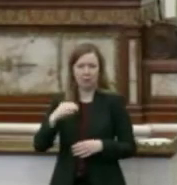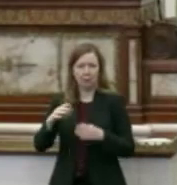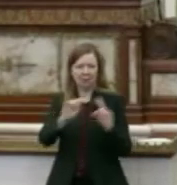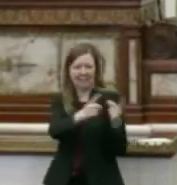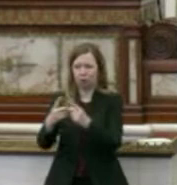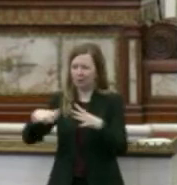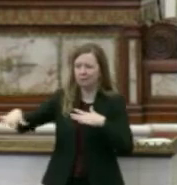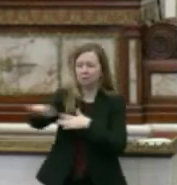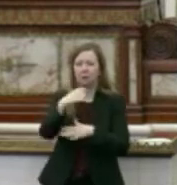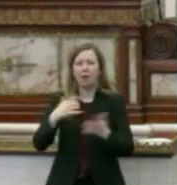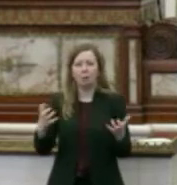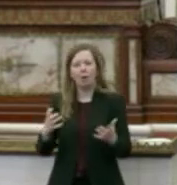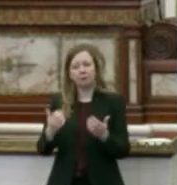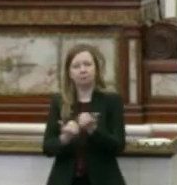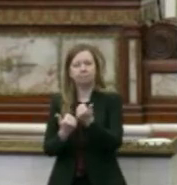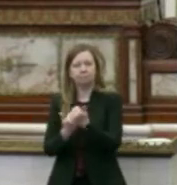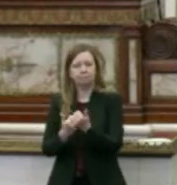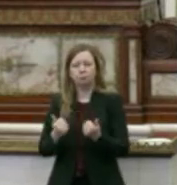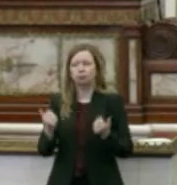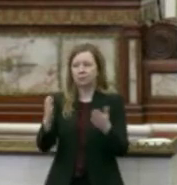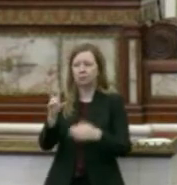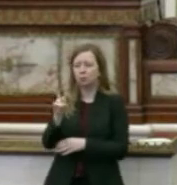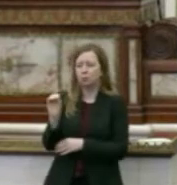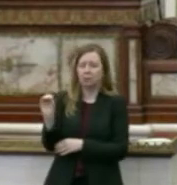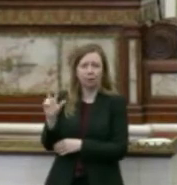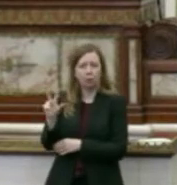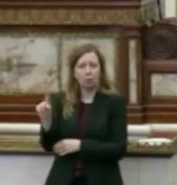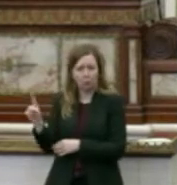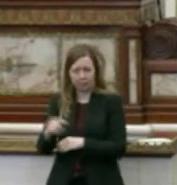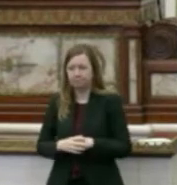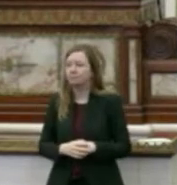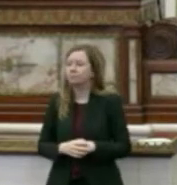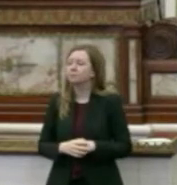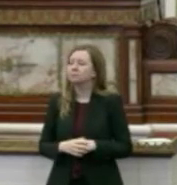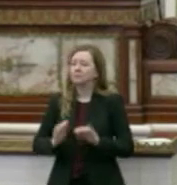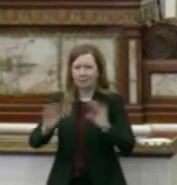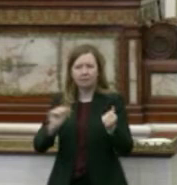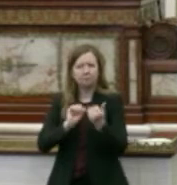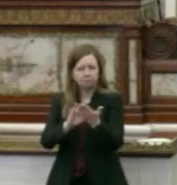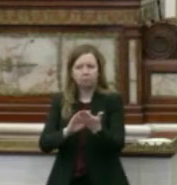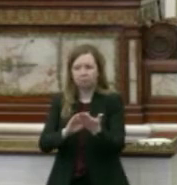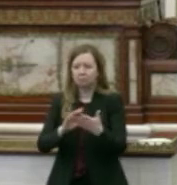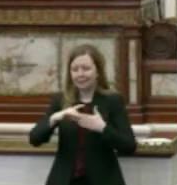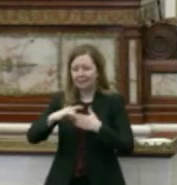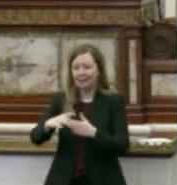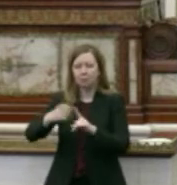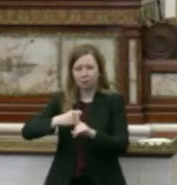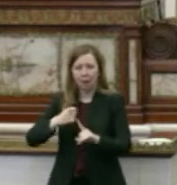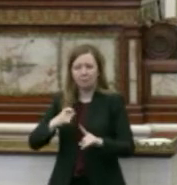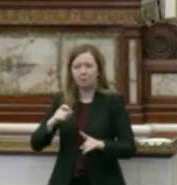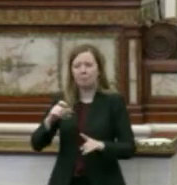I wanted to call to speak in support of resolution 200311, which obviously addresses the, uh, guidance issued by